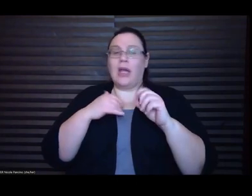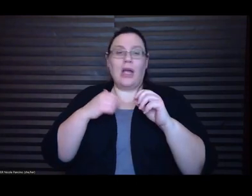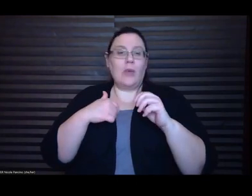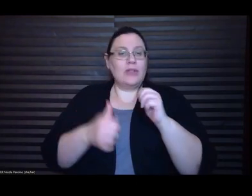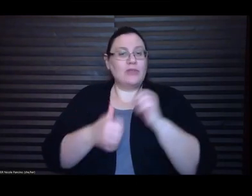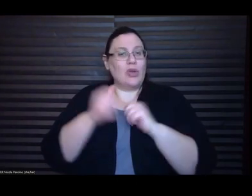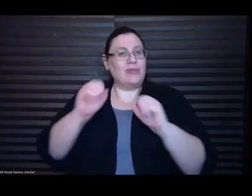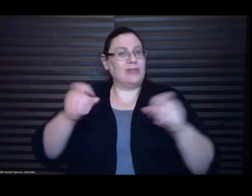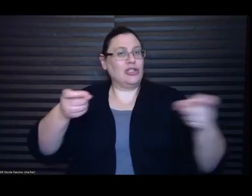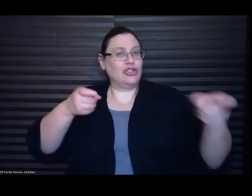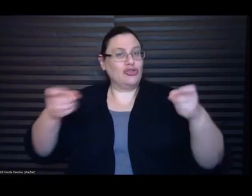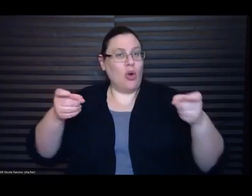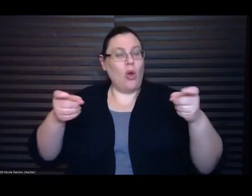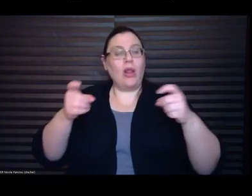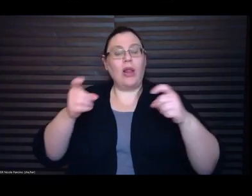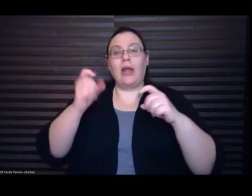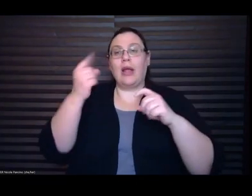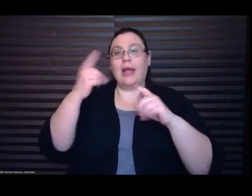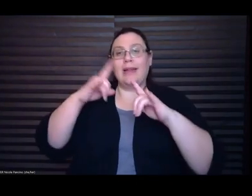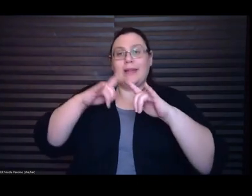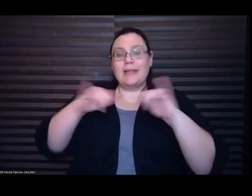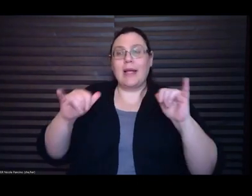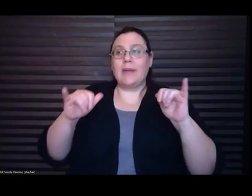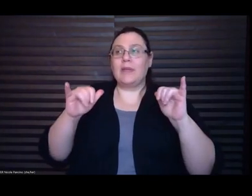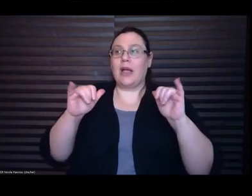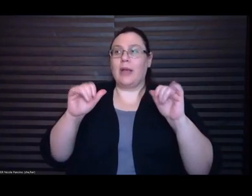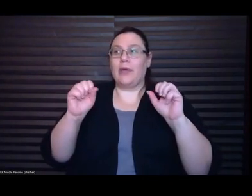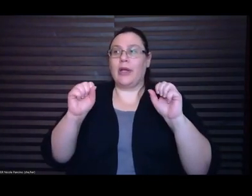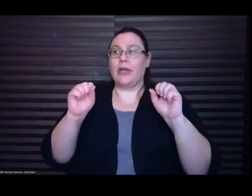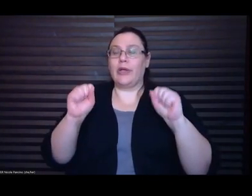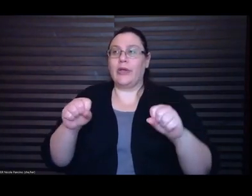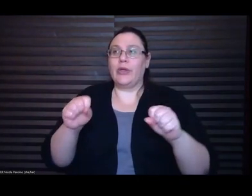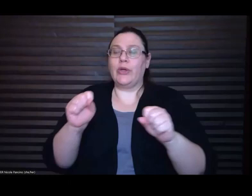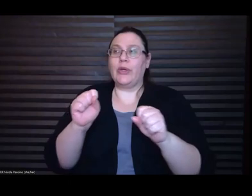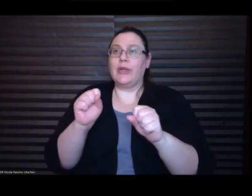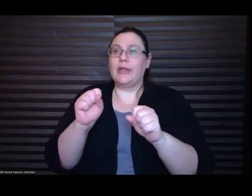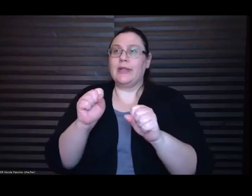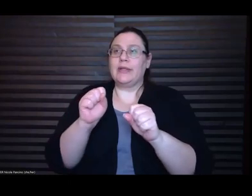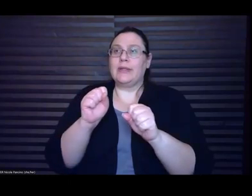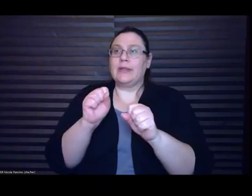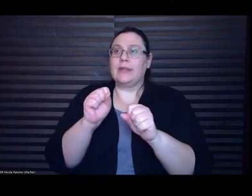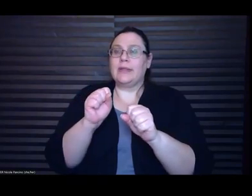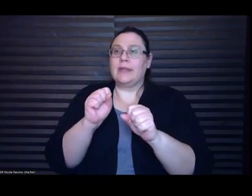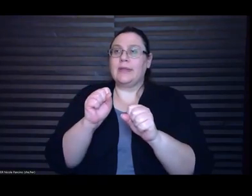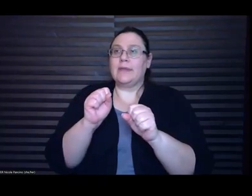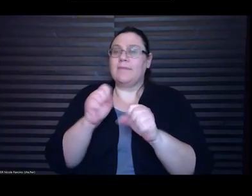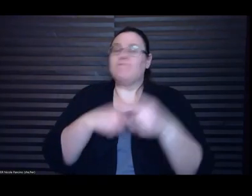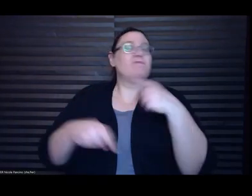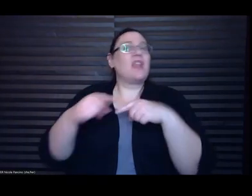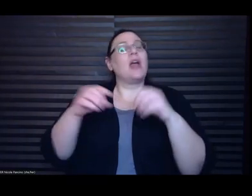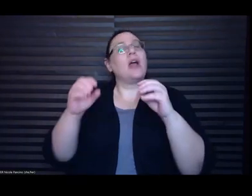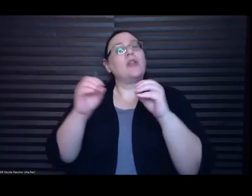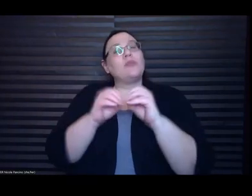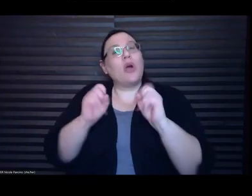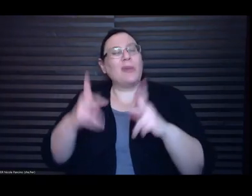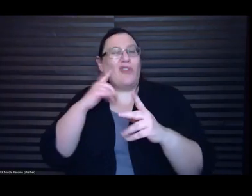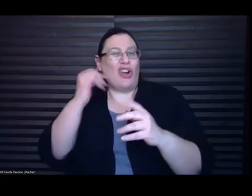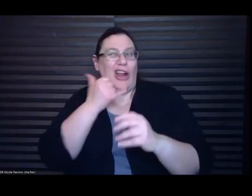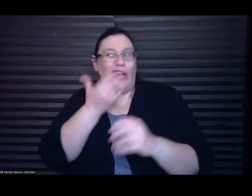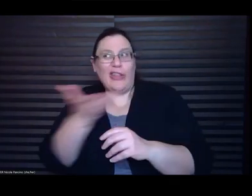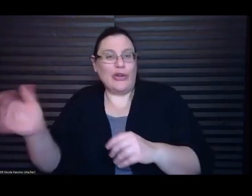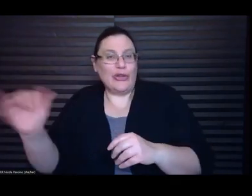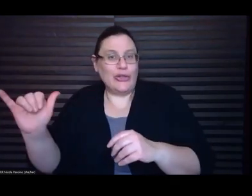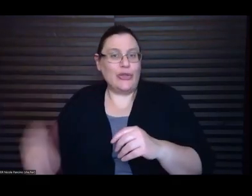make you know there was way more room for error there too you know like I could I felt a different freedom that I generally don't feel